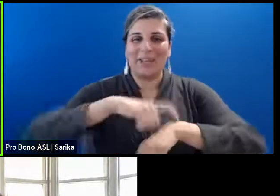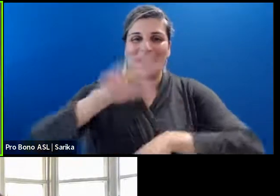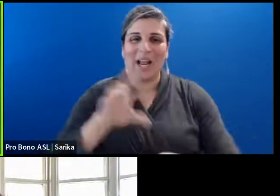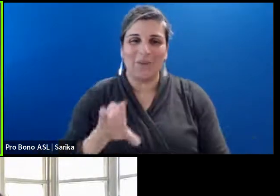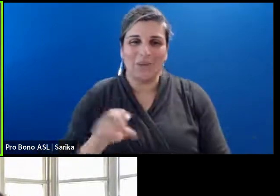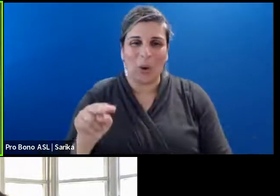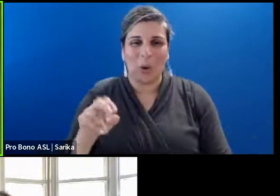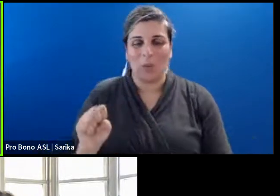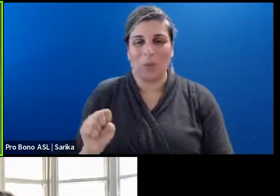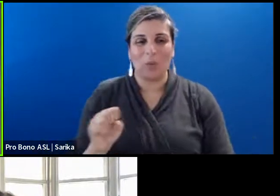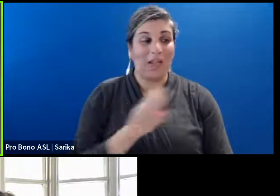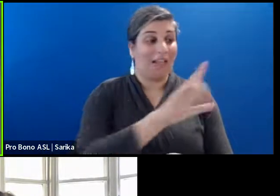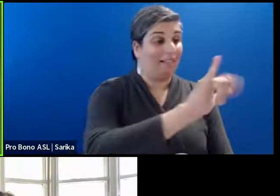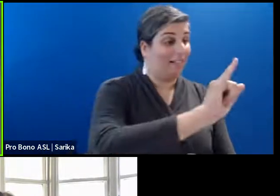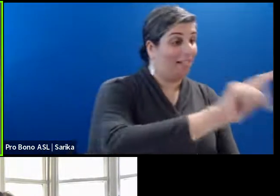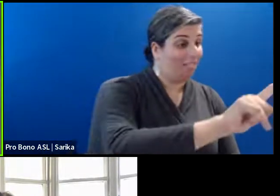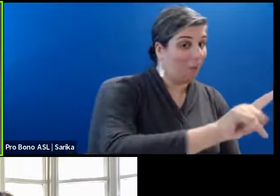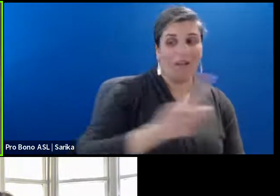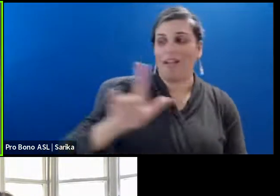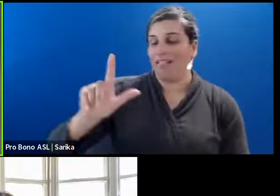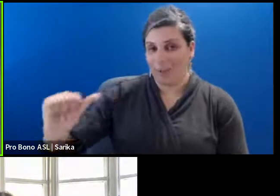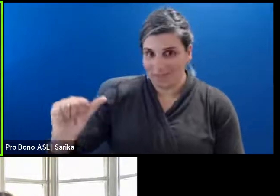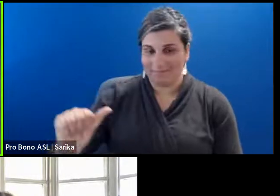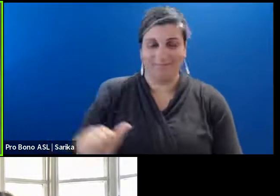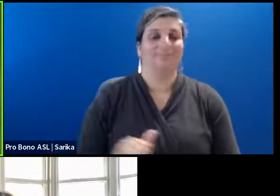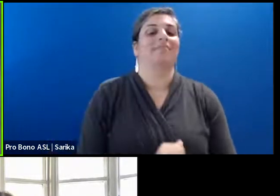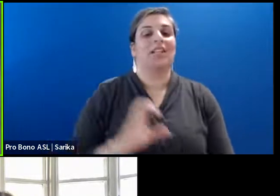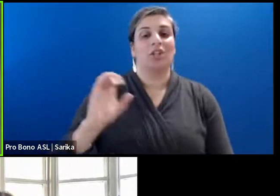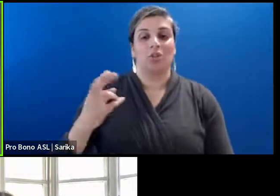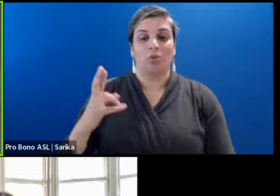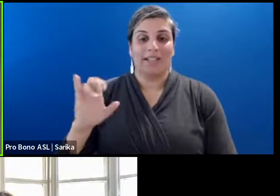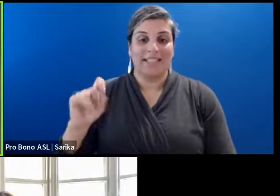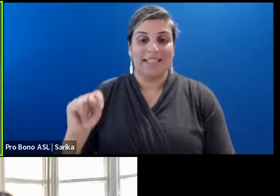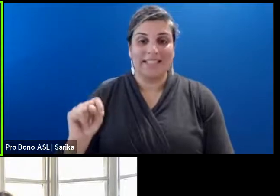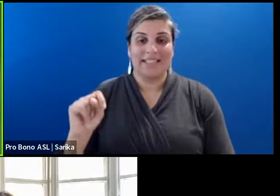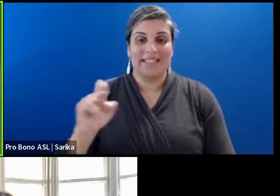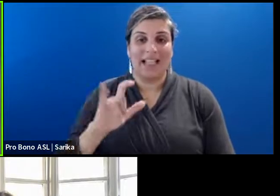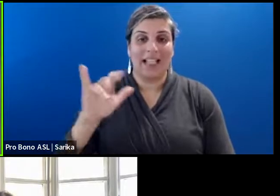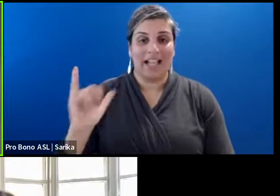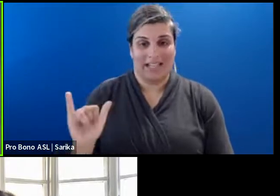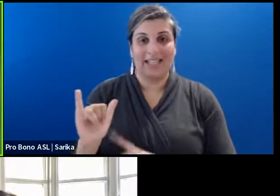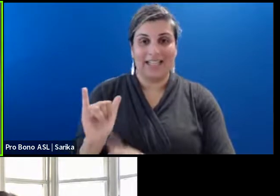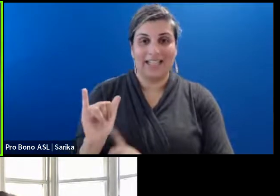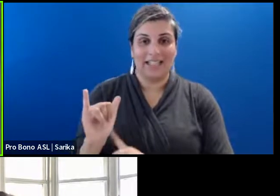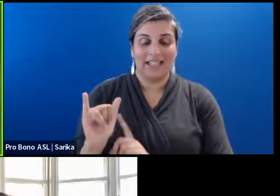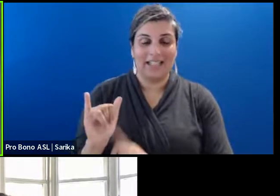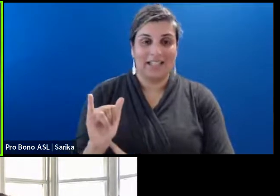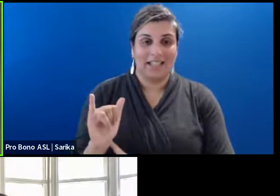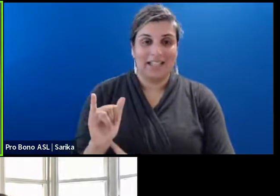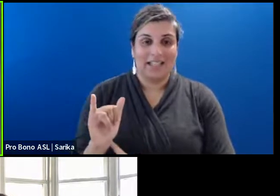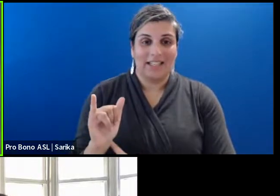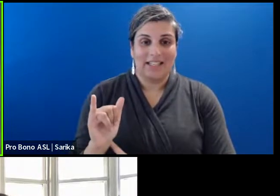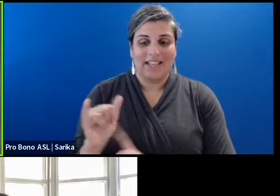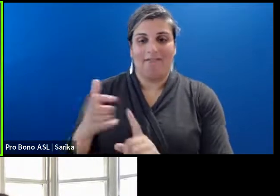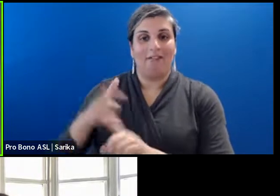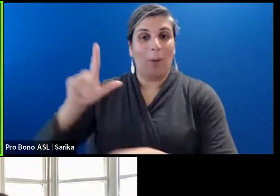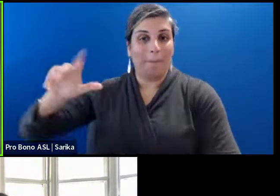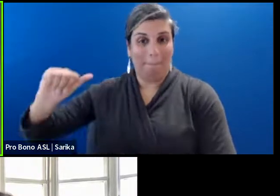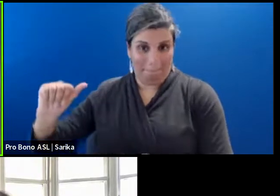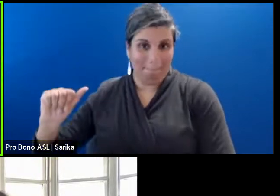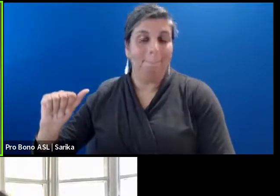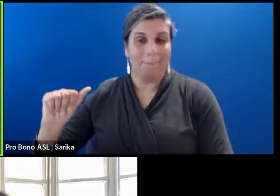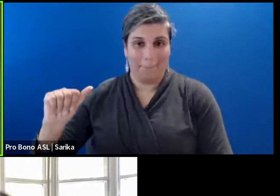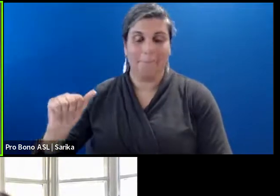Louisiana and Illinois. So we have Chris Stelly and Chris is a native Louisianan and